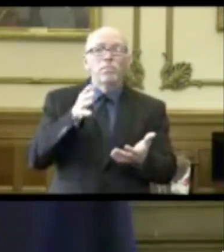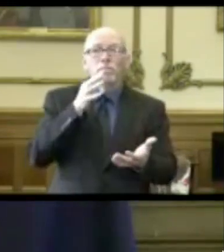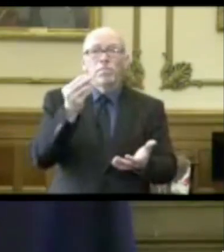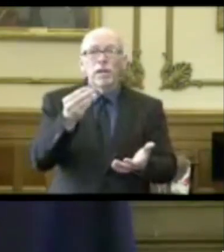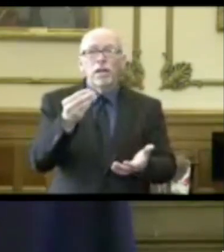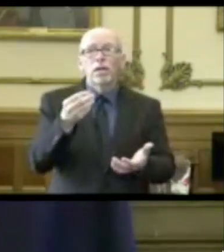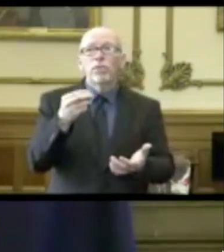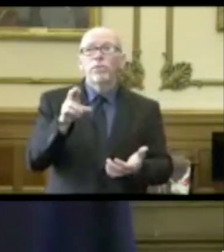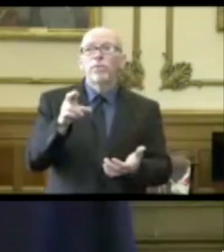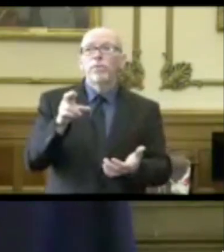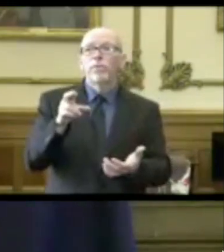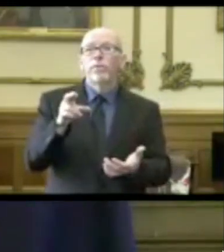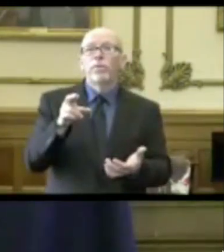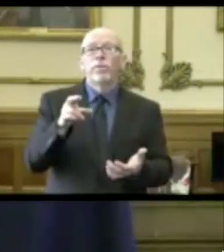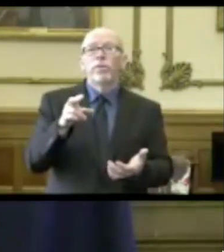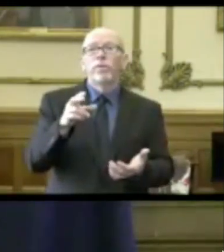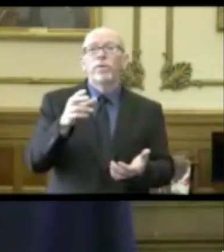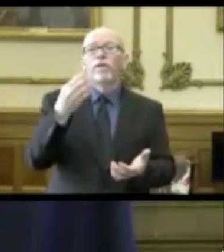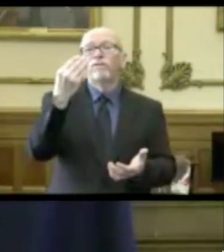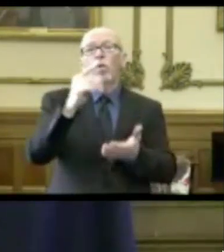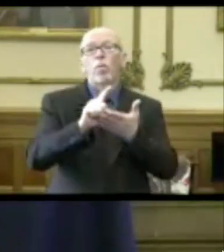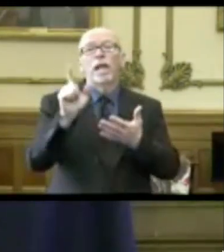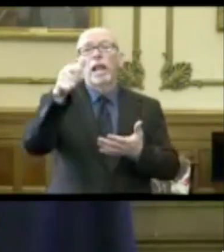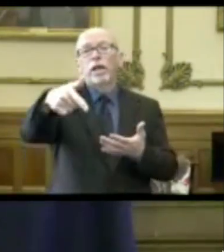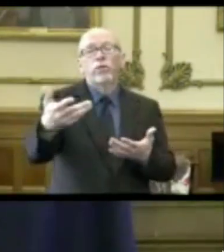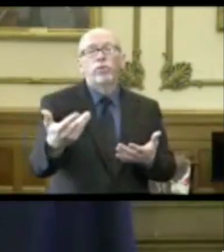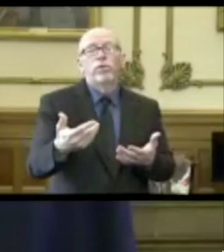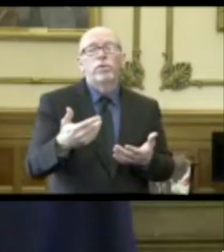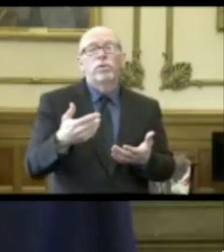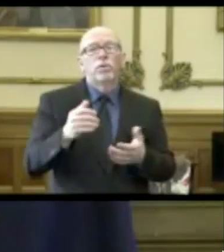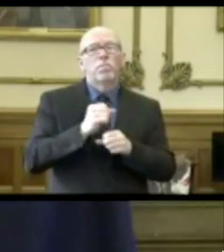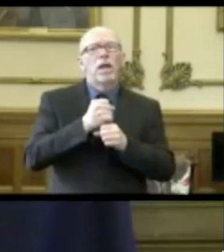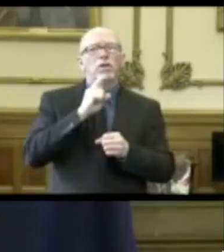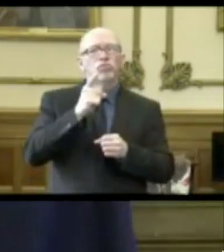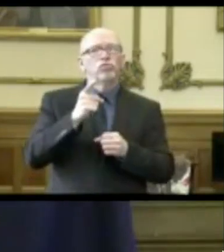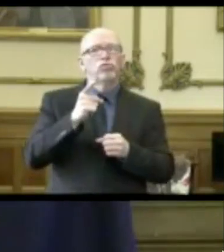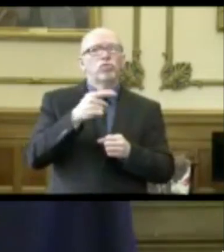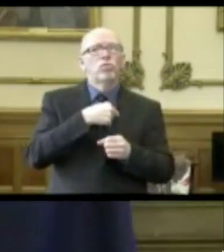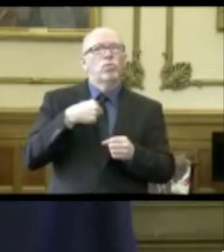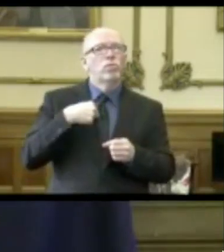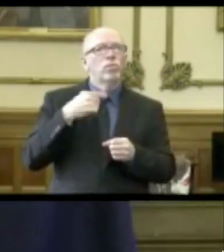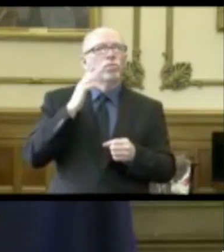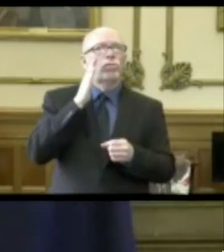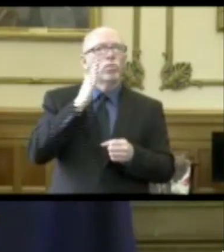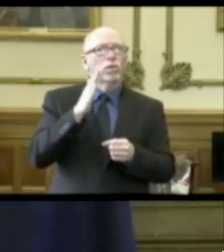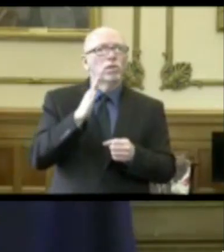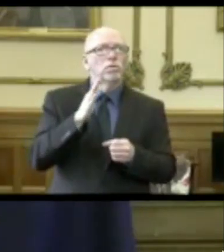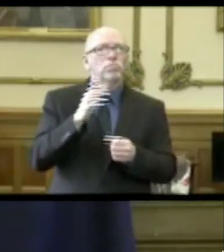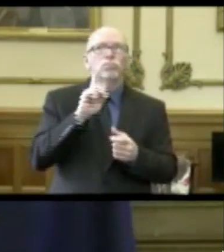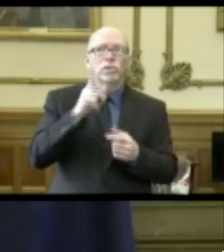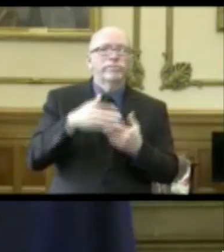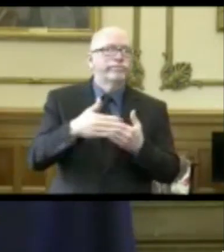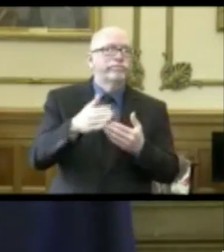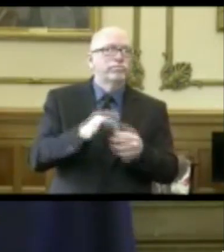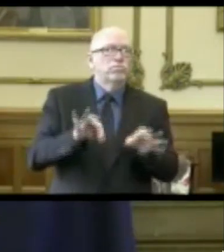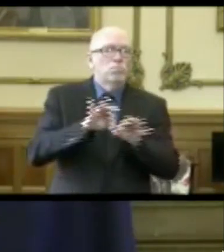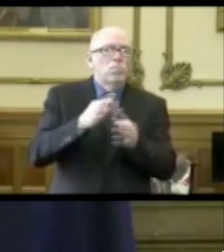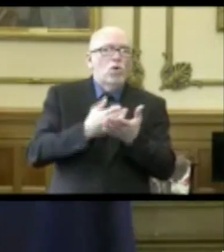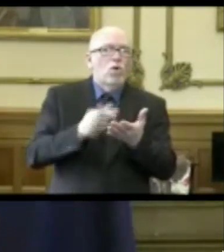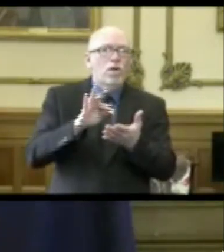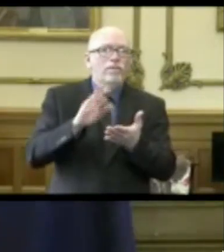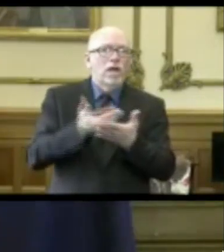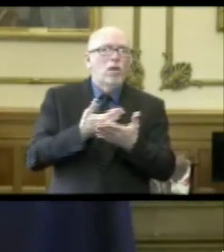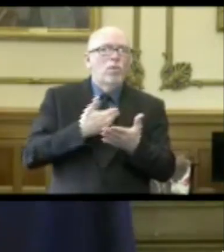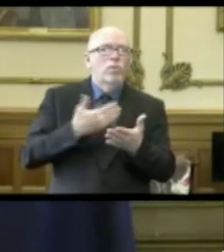or 14 Mondays from now, this could be and will be a critically important part of that whole